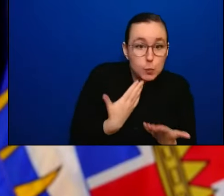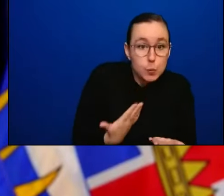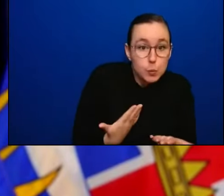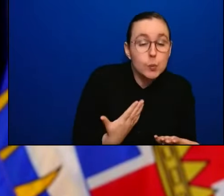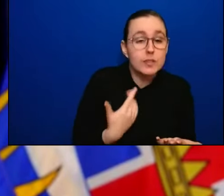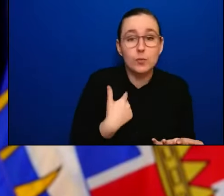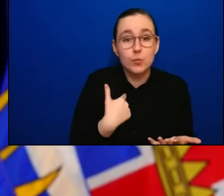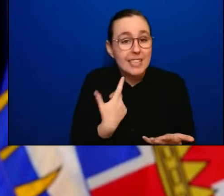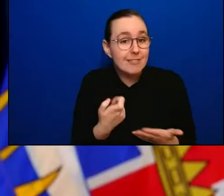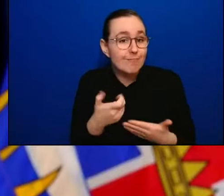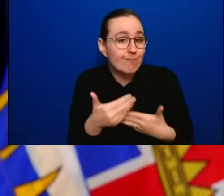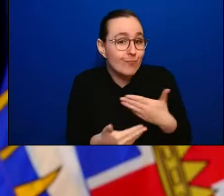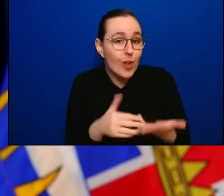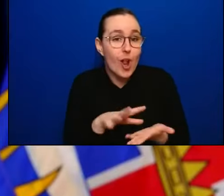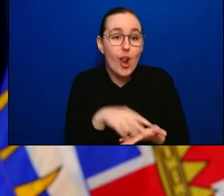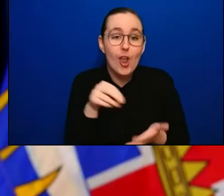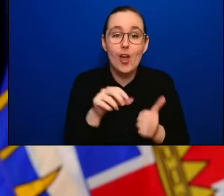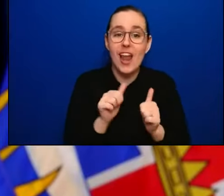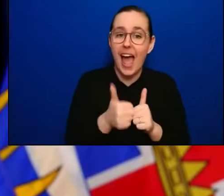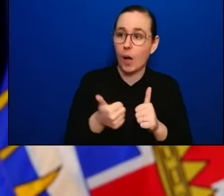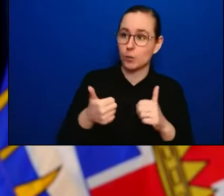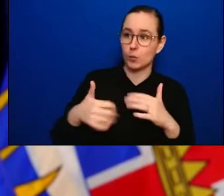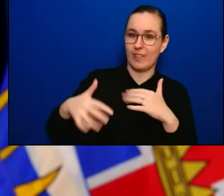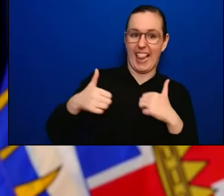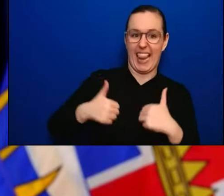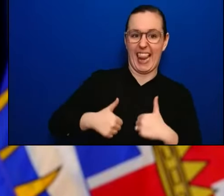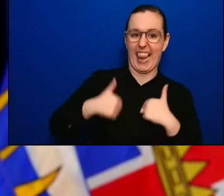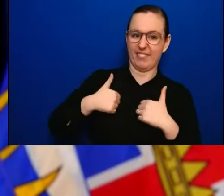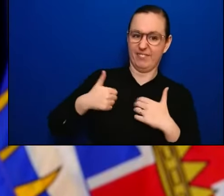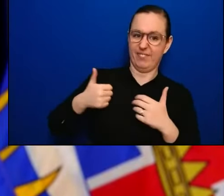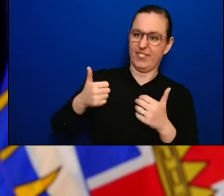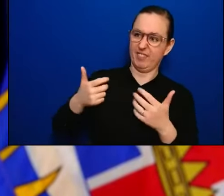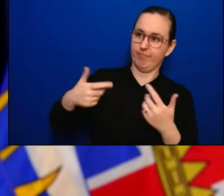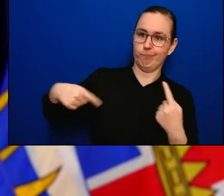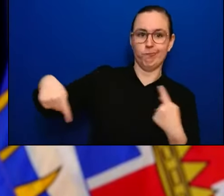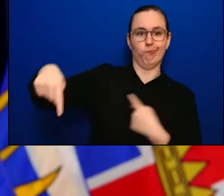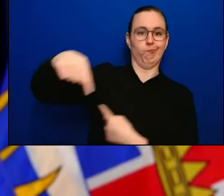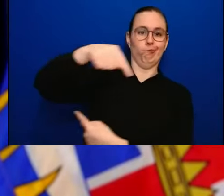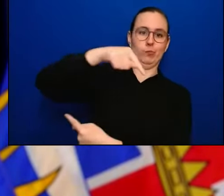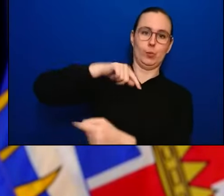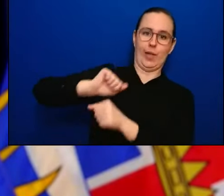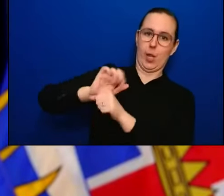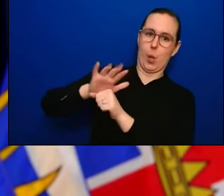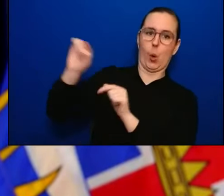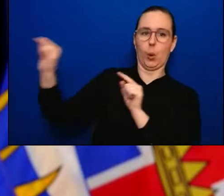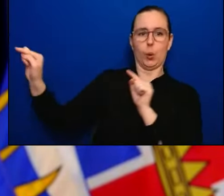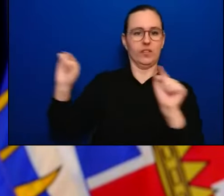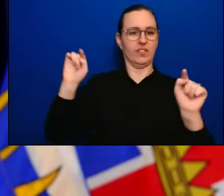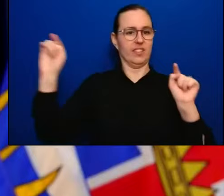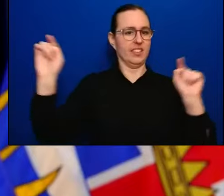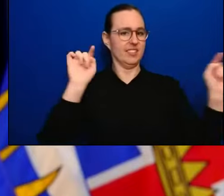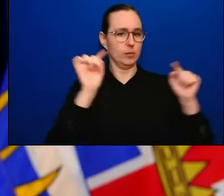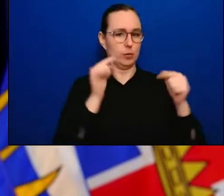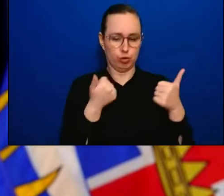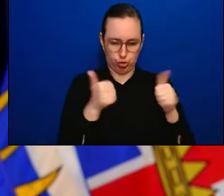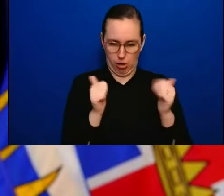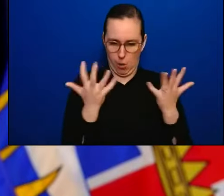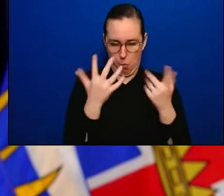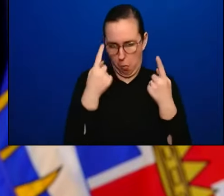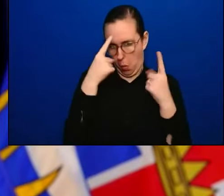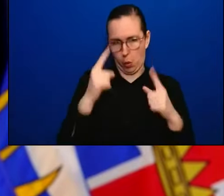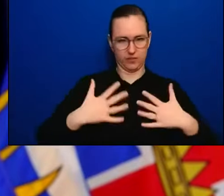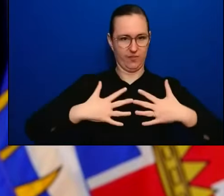make sure that we're taking those precautions that we know work for us personally and, of course, to get vaccinated.